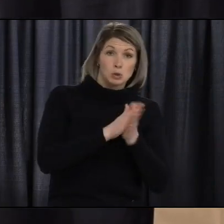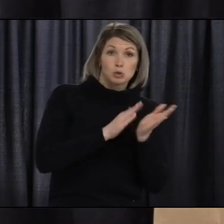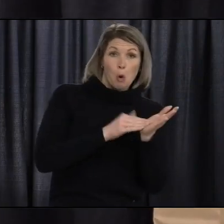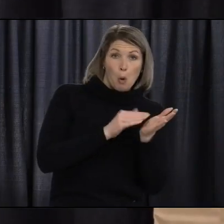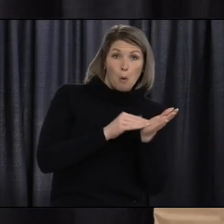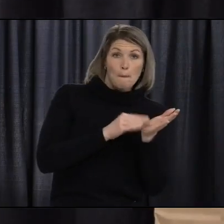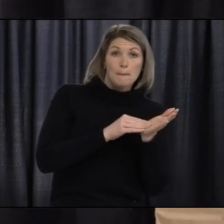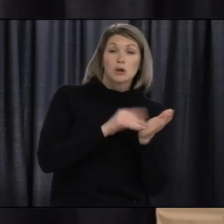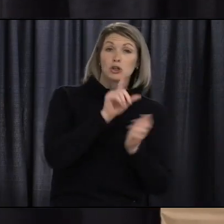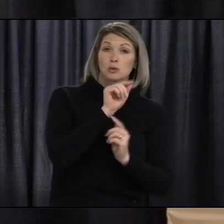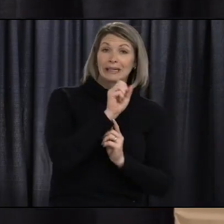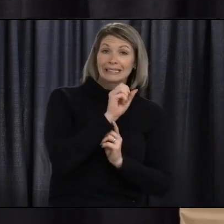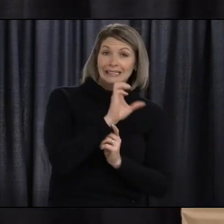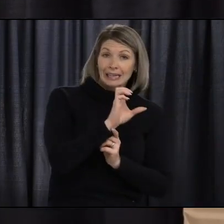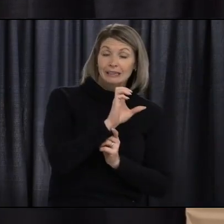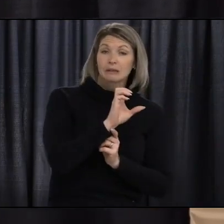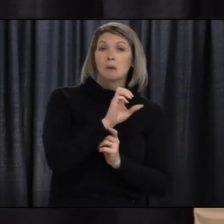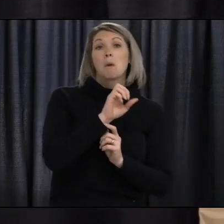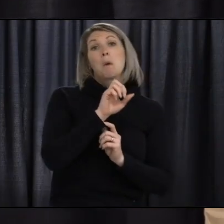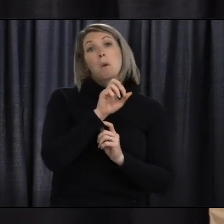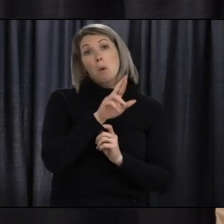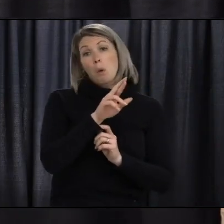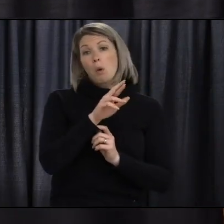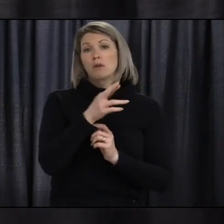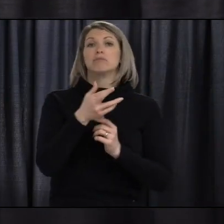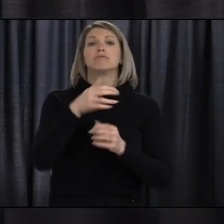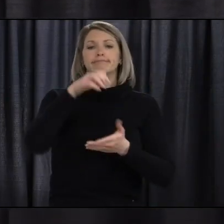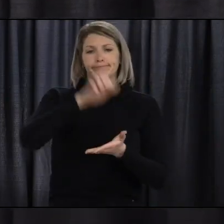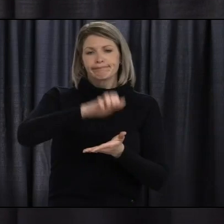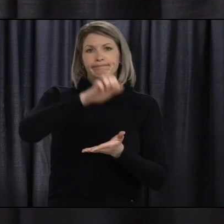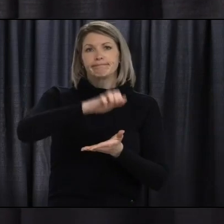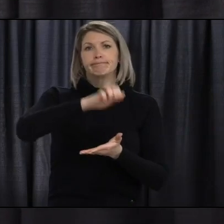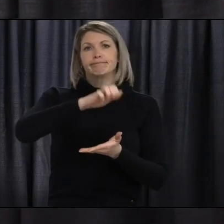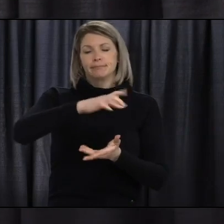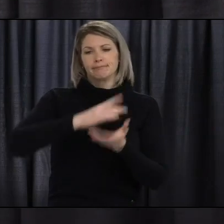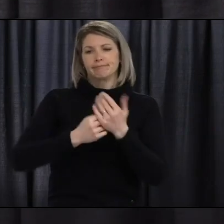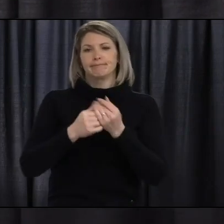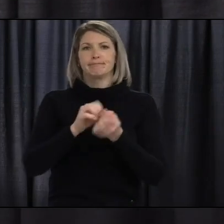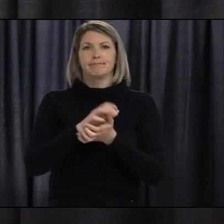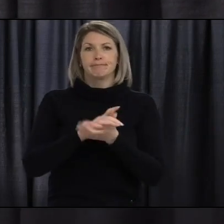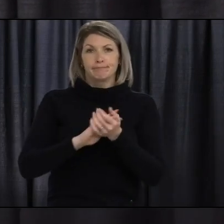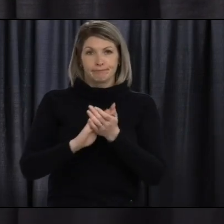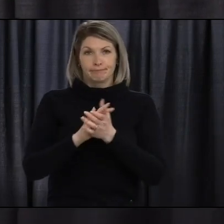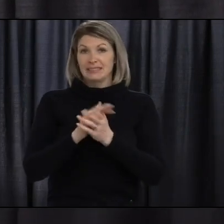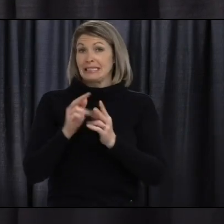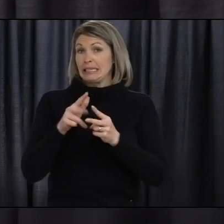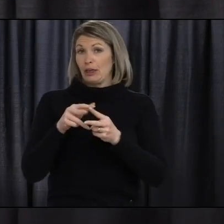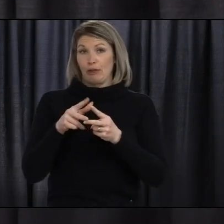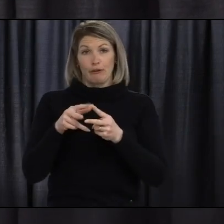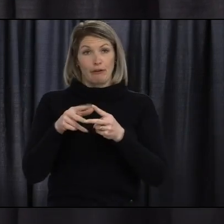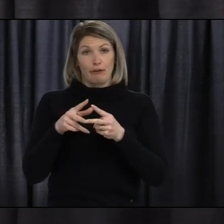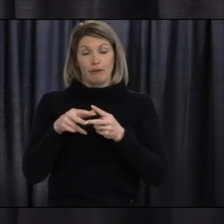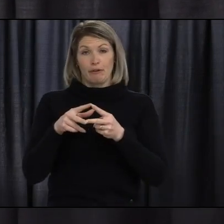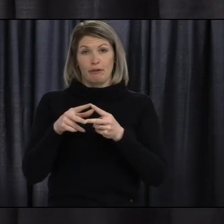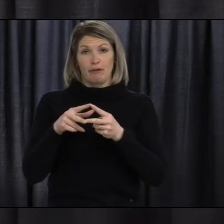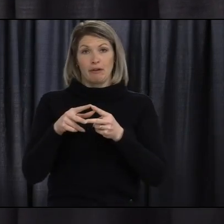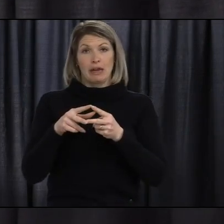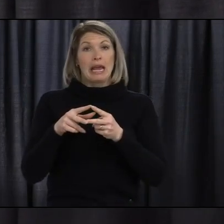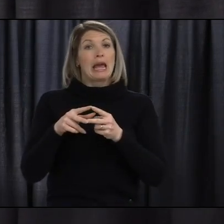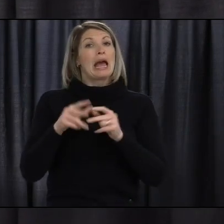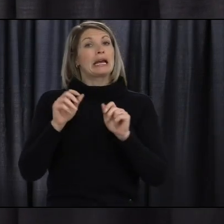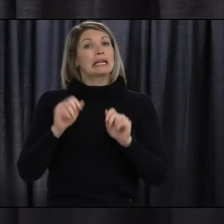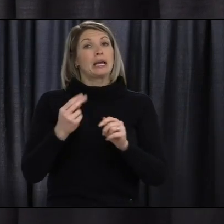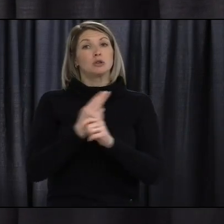or you can use an alcohol-based hand sanitizer as Brenda is doing. Masks can have ear loops or strings to